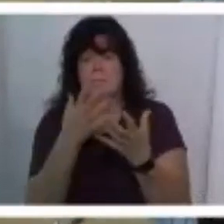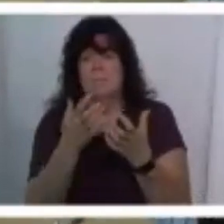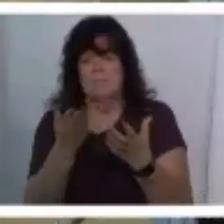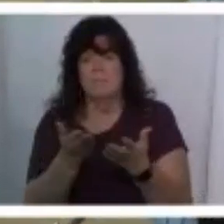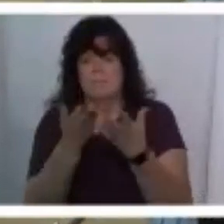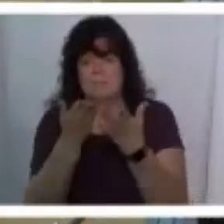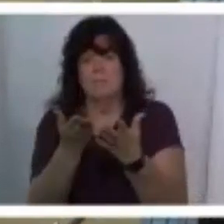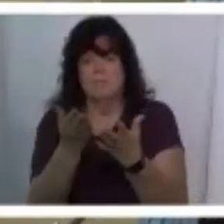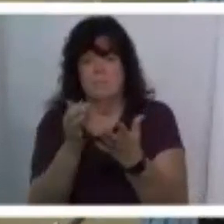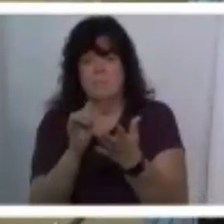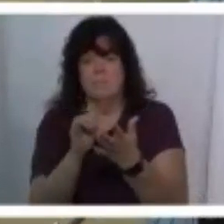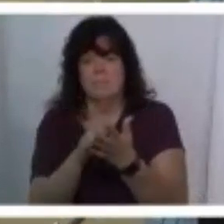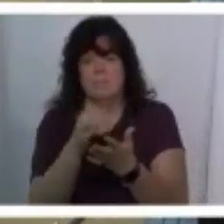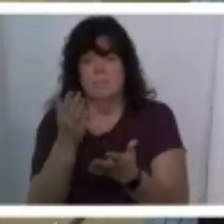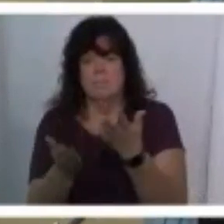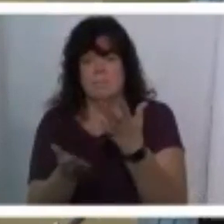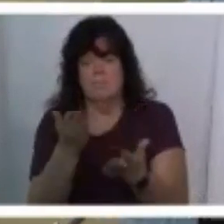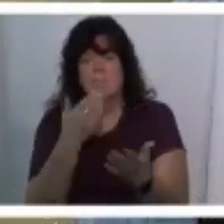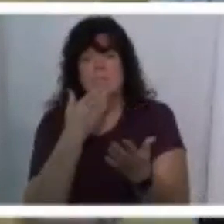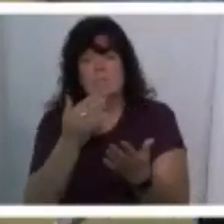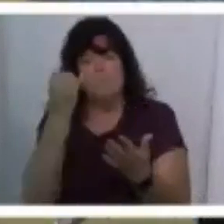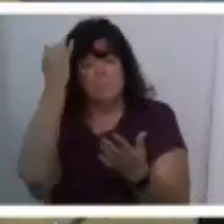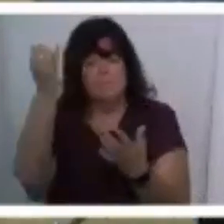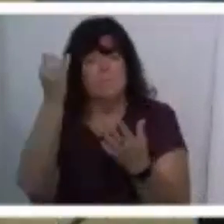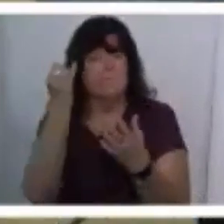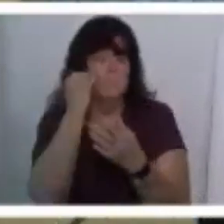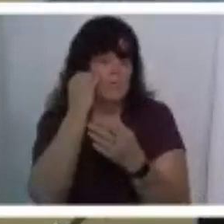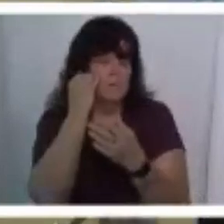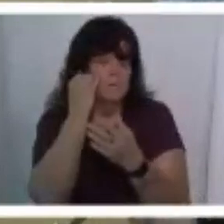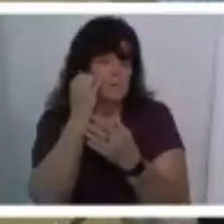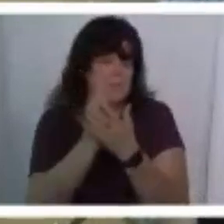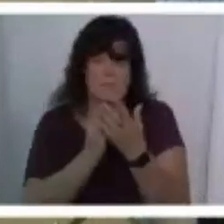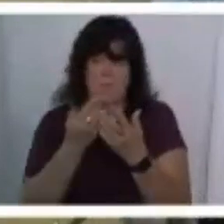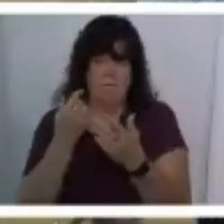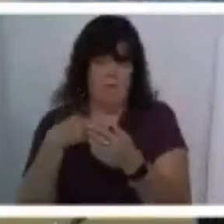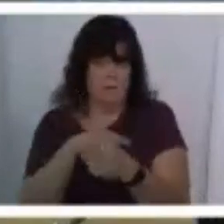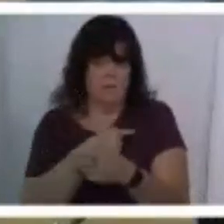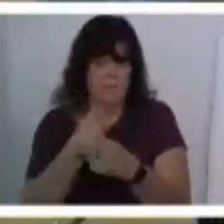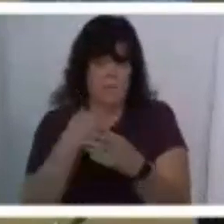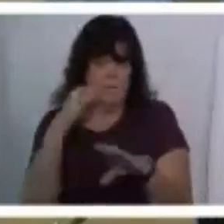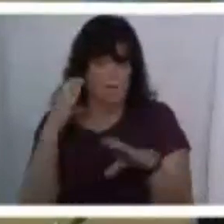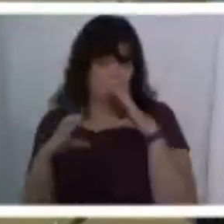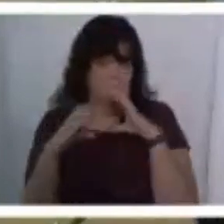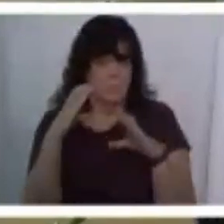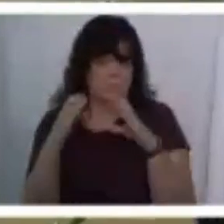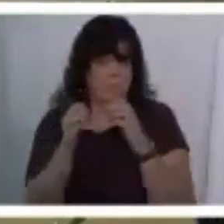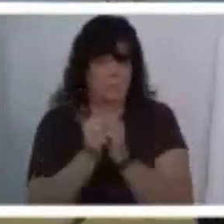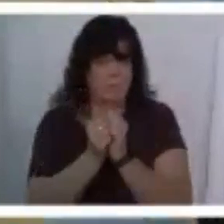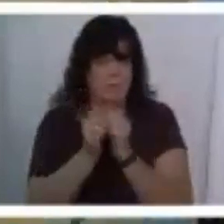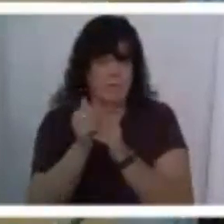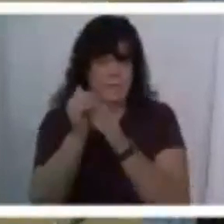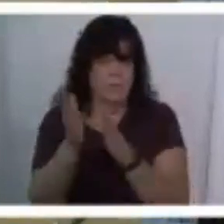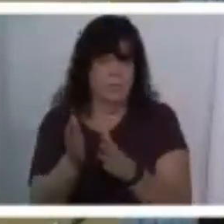suggest that um it'd probably be a good idea if some of us had a conversation with the